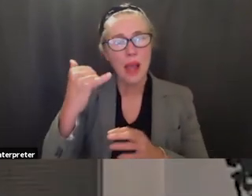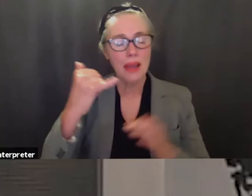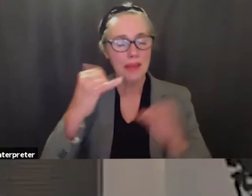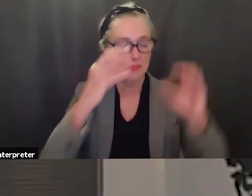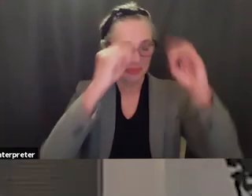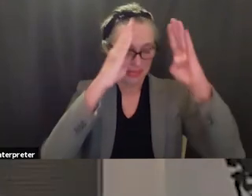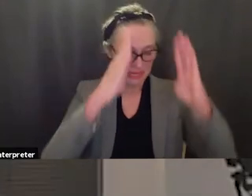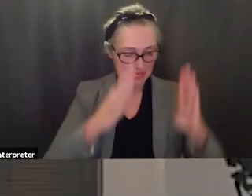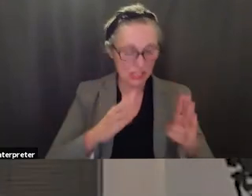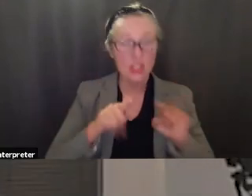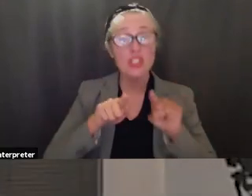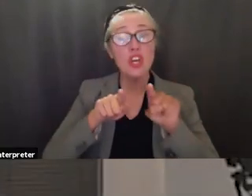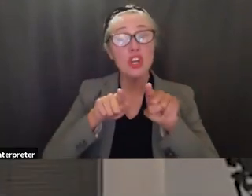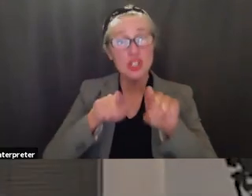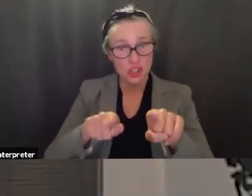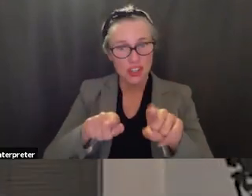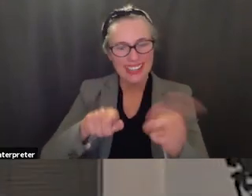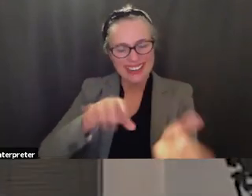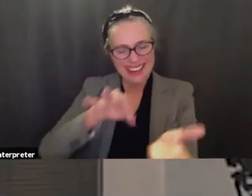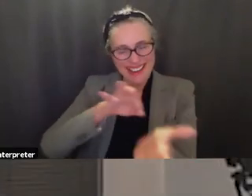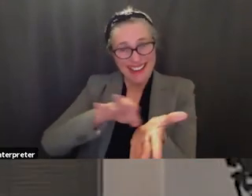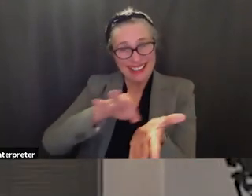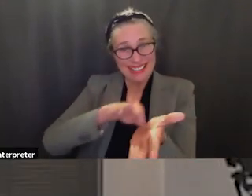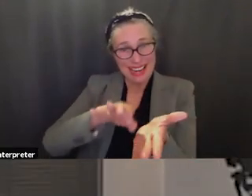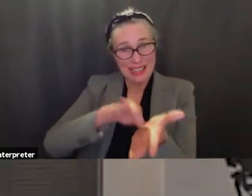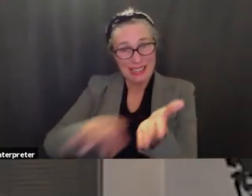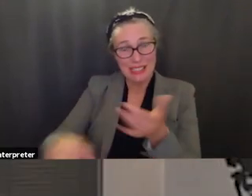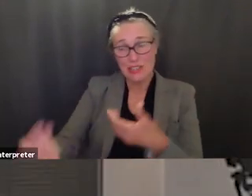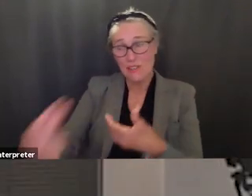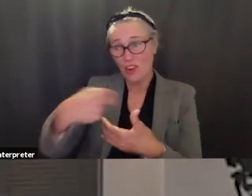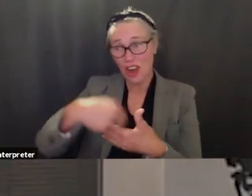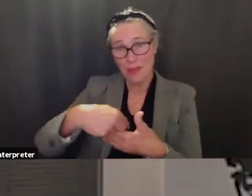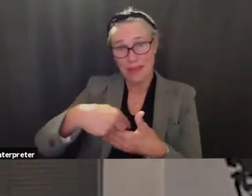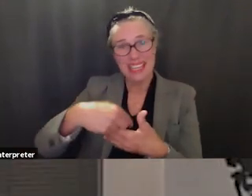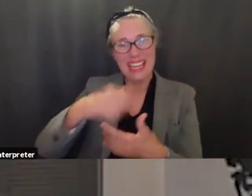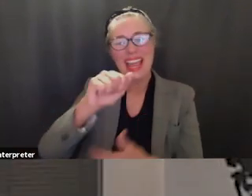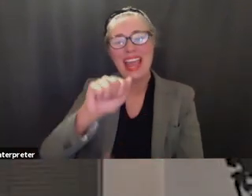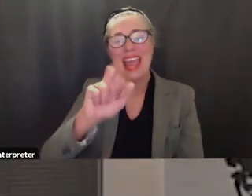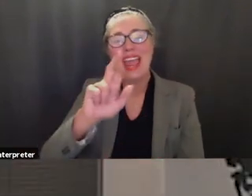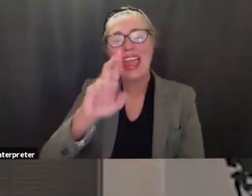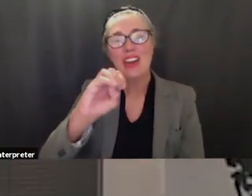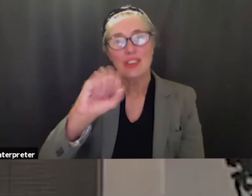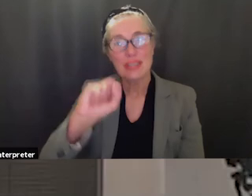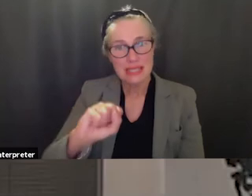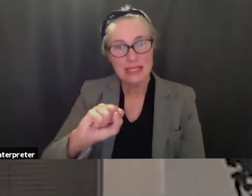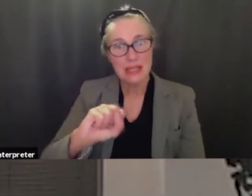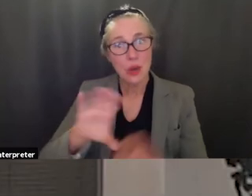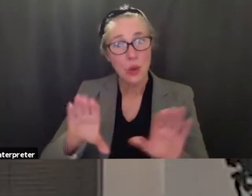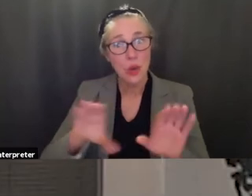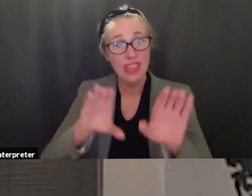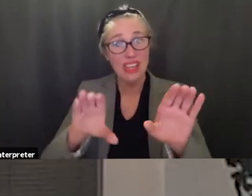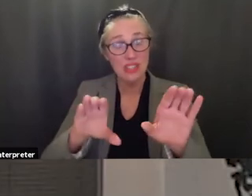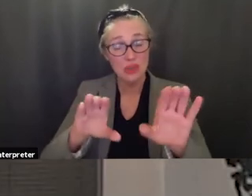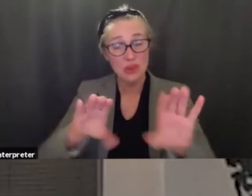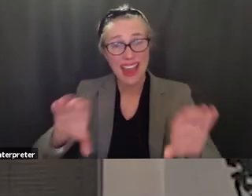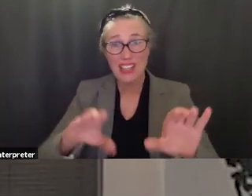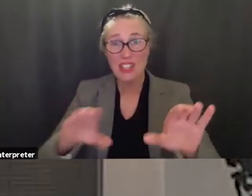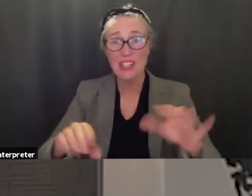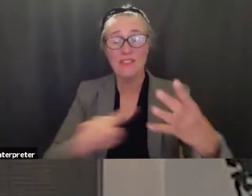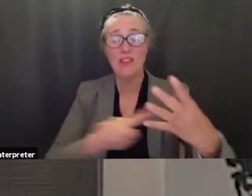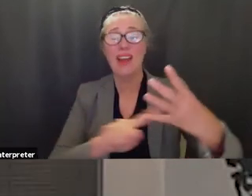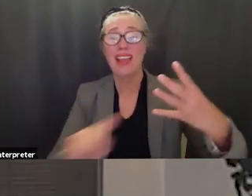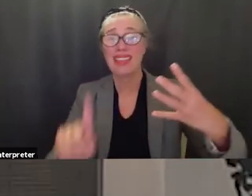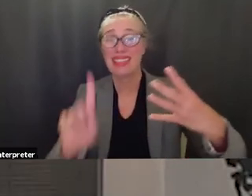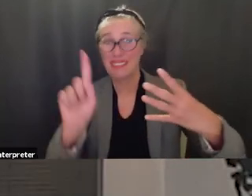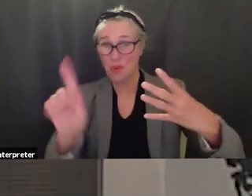indicating when they're doing um these actions for tier one type behaviors and and